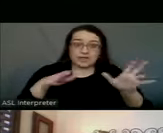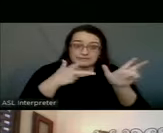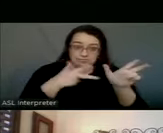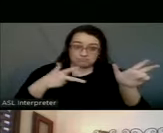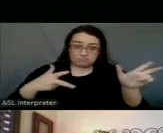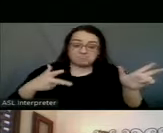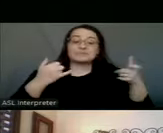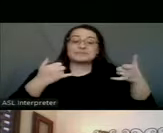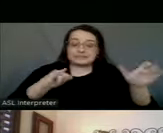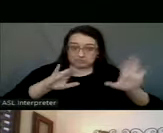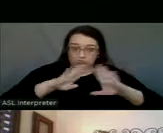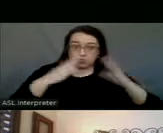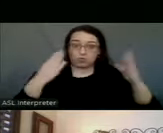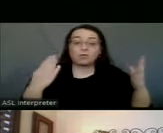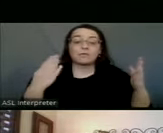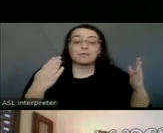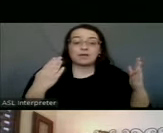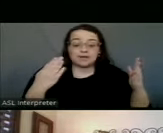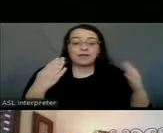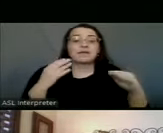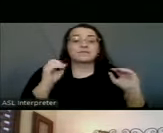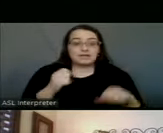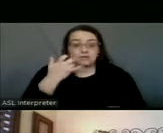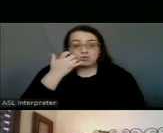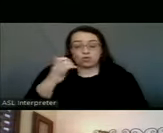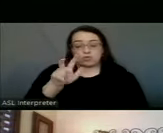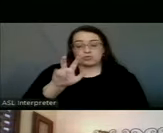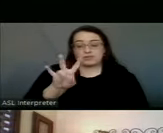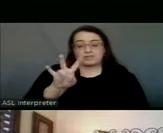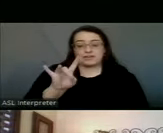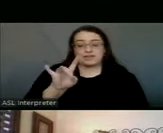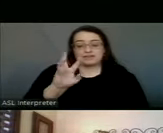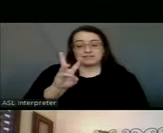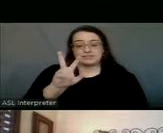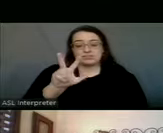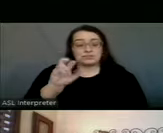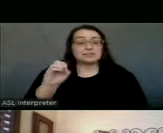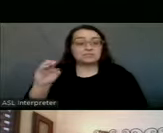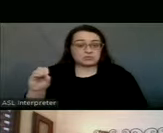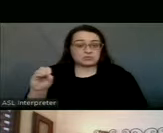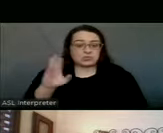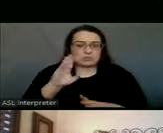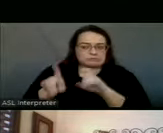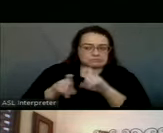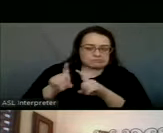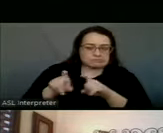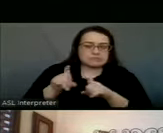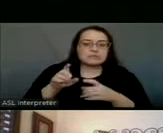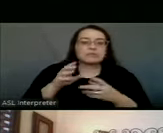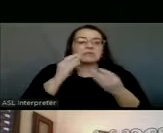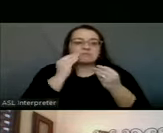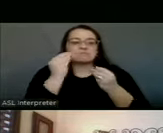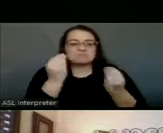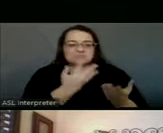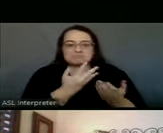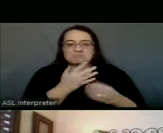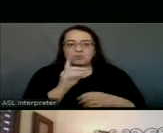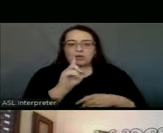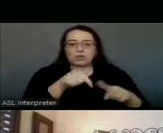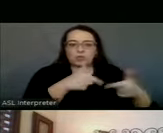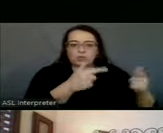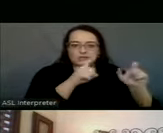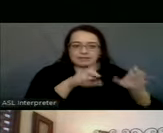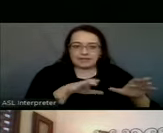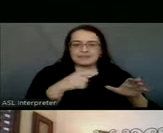does remain operational. Individuals can call 378-6300 to be screened and directed to the test site. We have